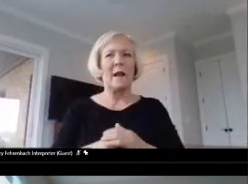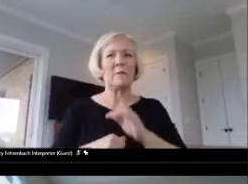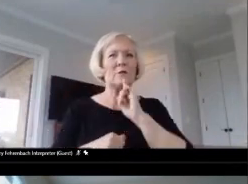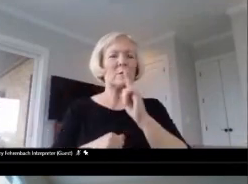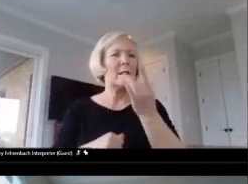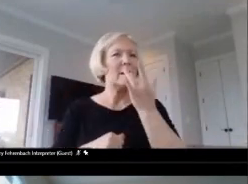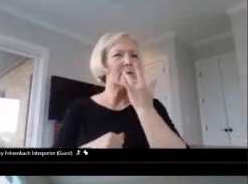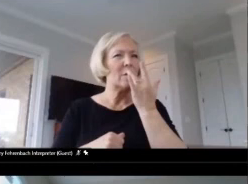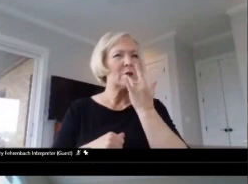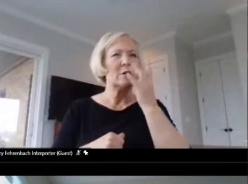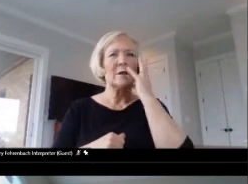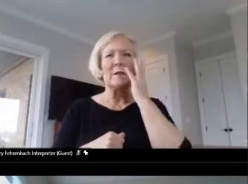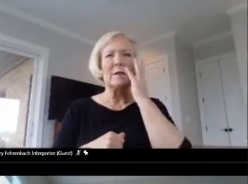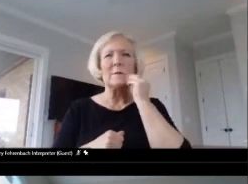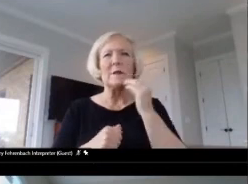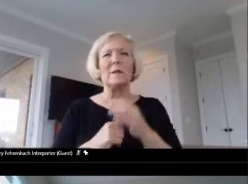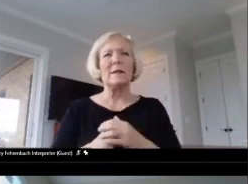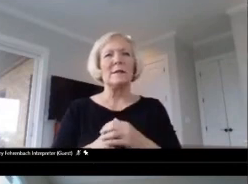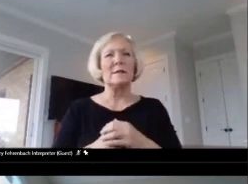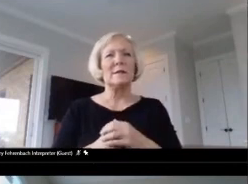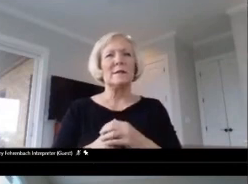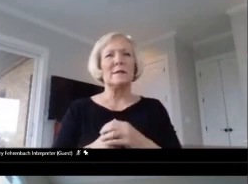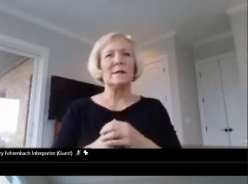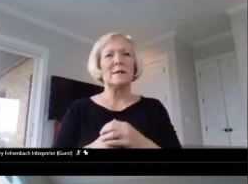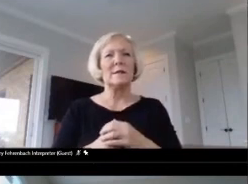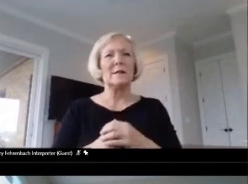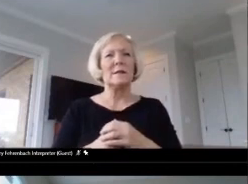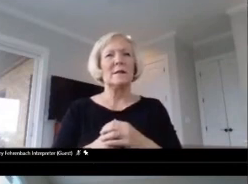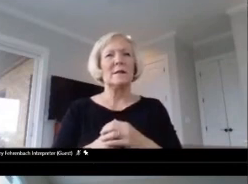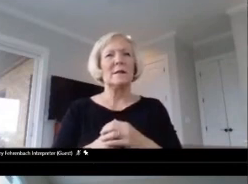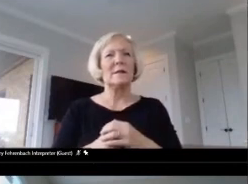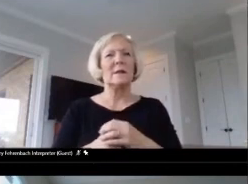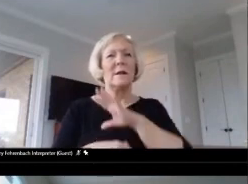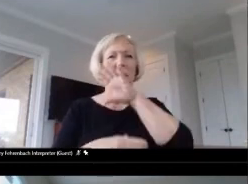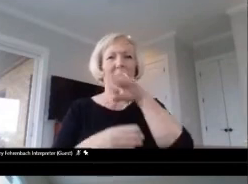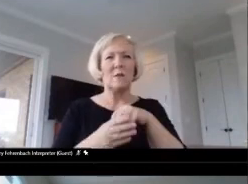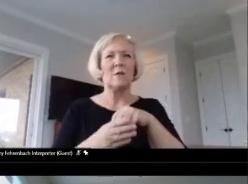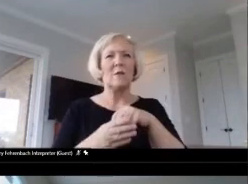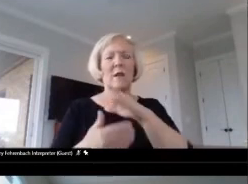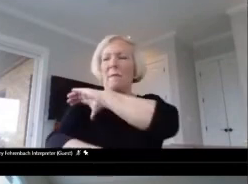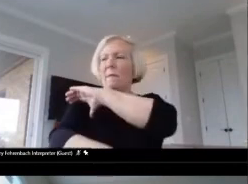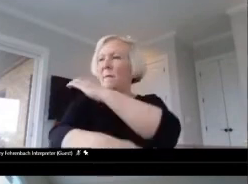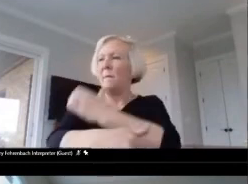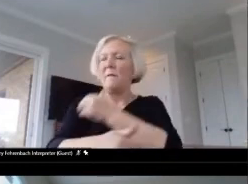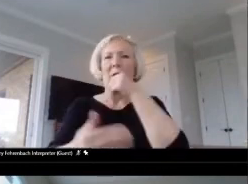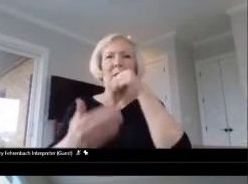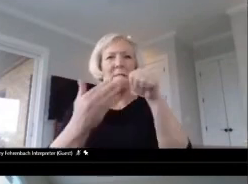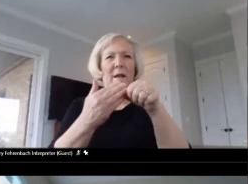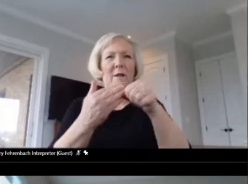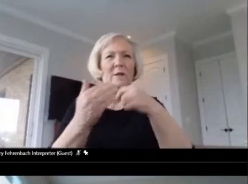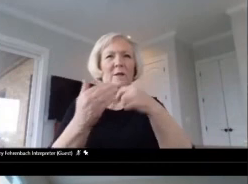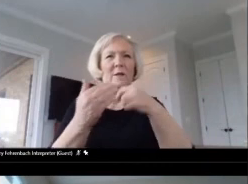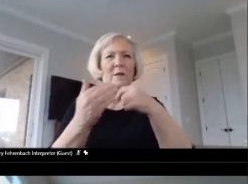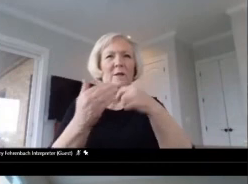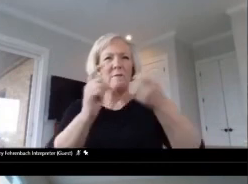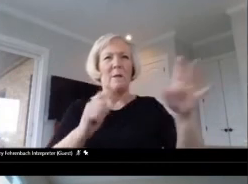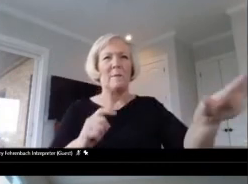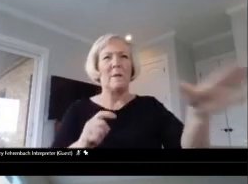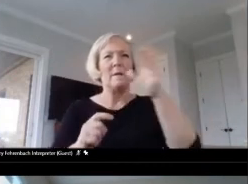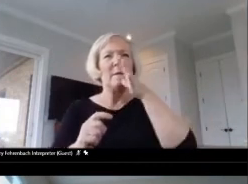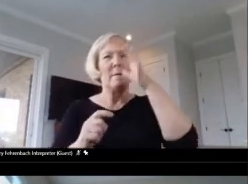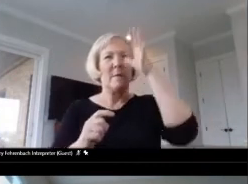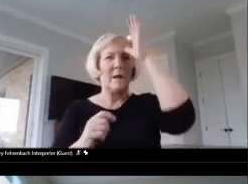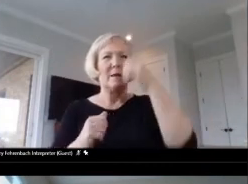to experience, including, you know, the powerful letters from parents over the years to say how much, you know, you've